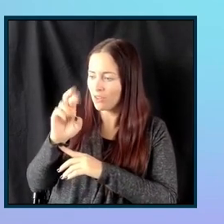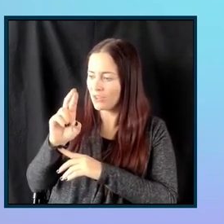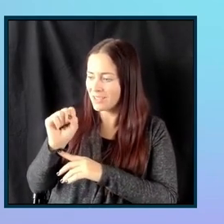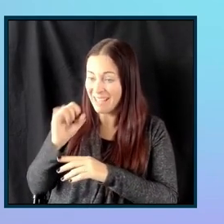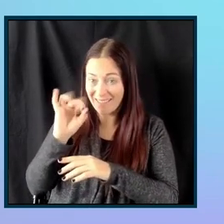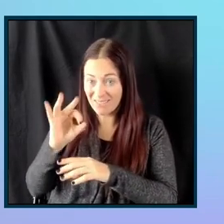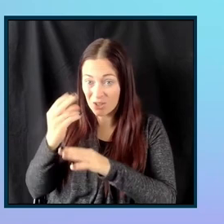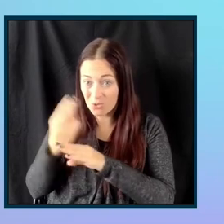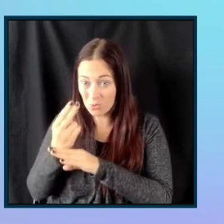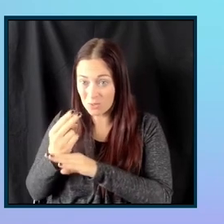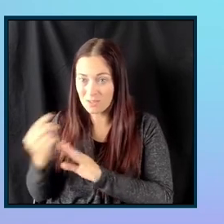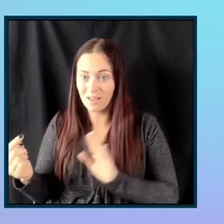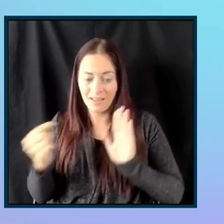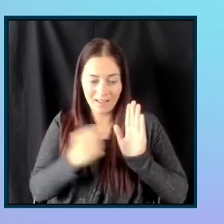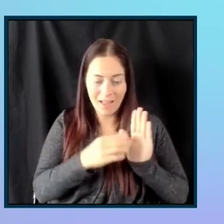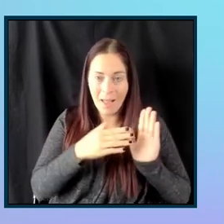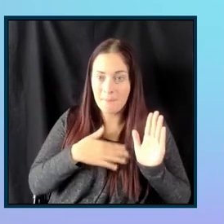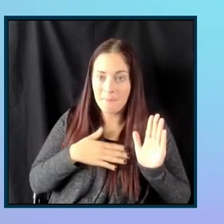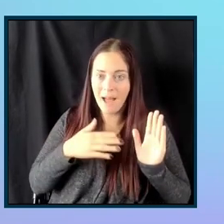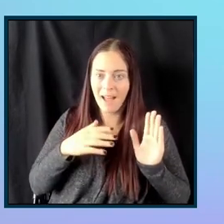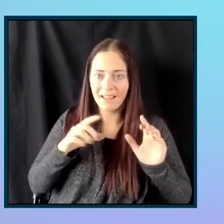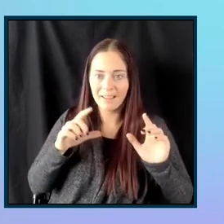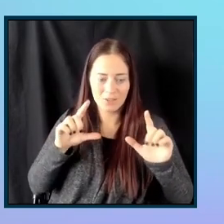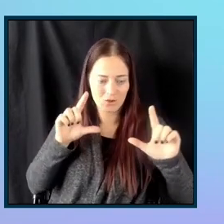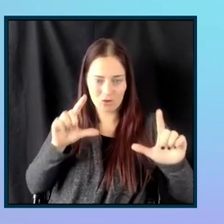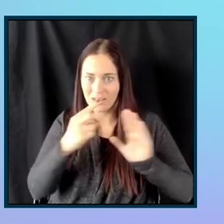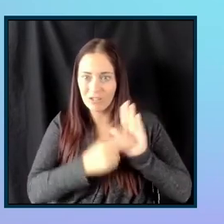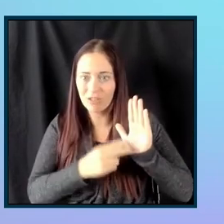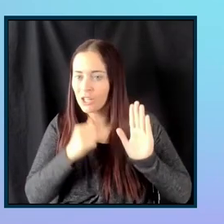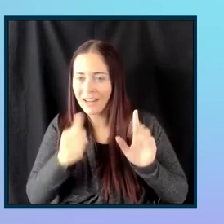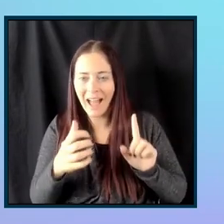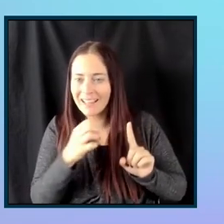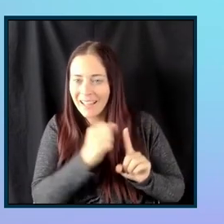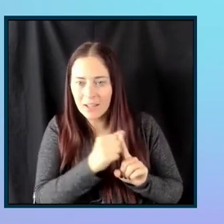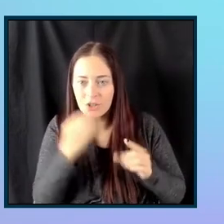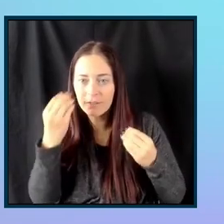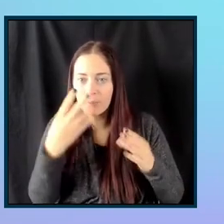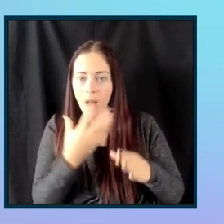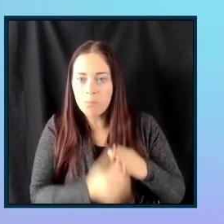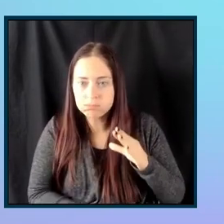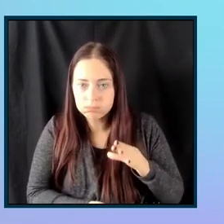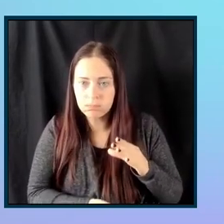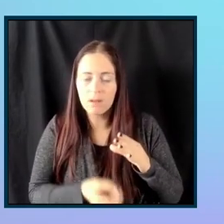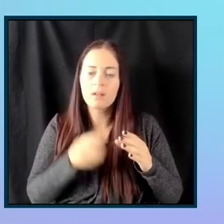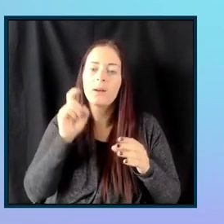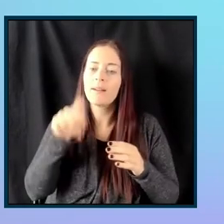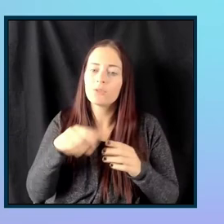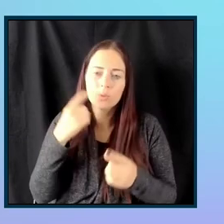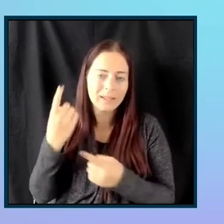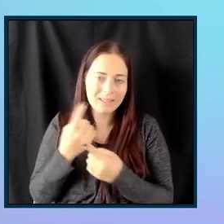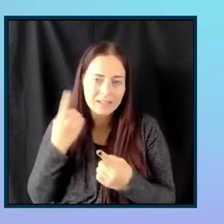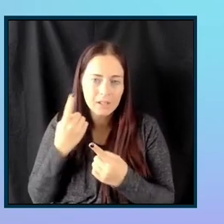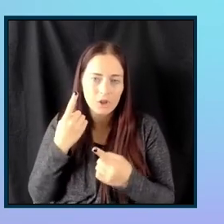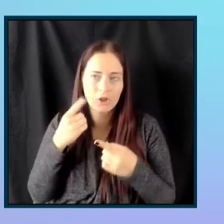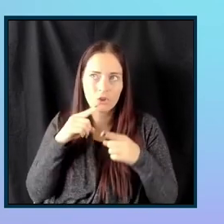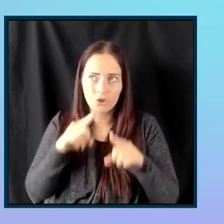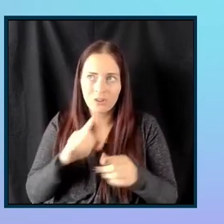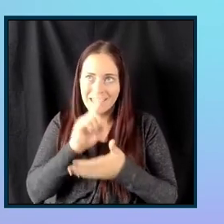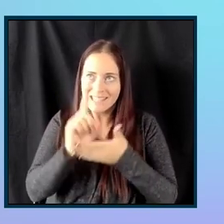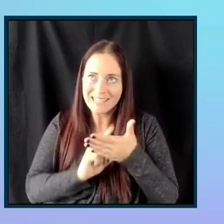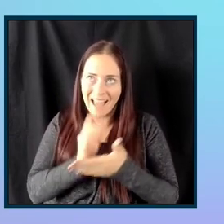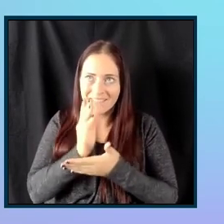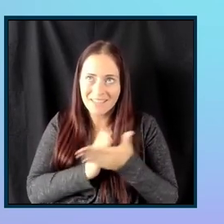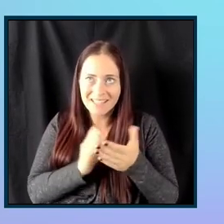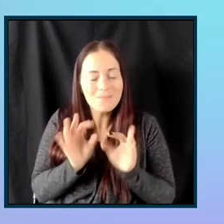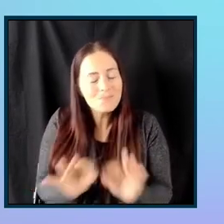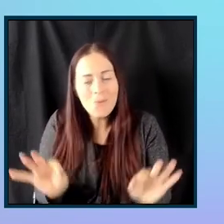after it's been filled out, that information is gone. So that's definitely something to consider in the design phase as well. So how it's, it's really important